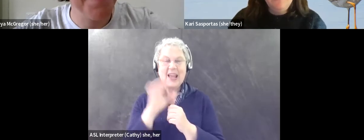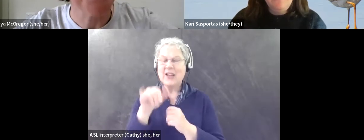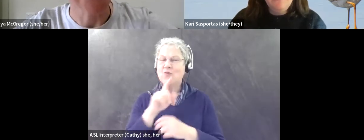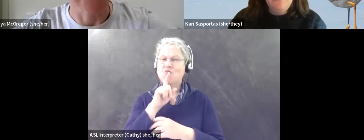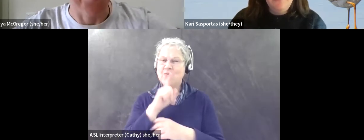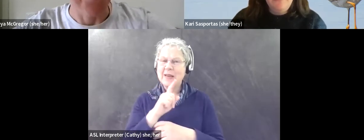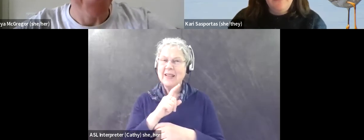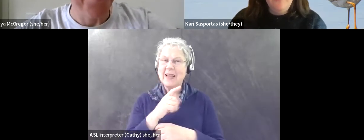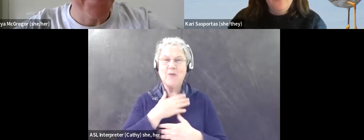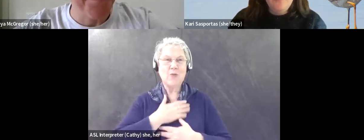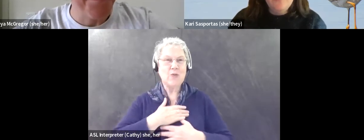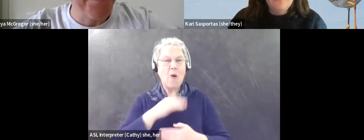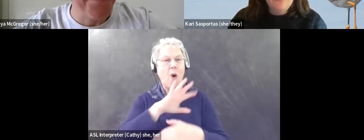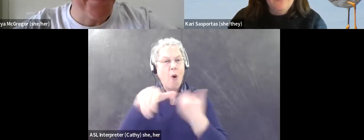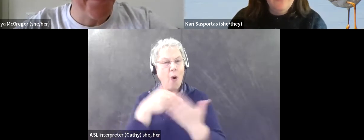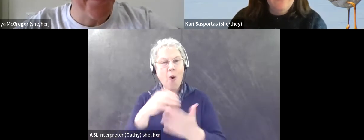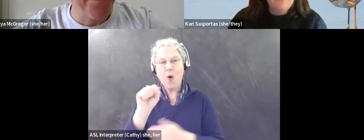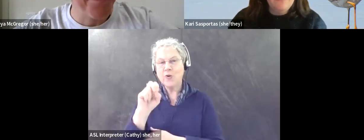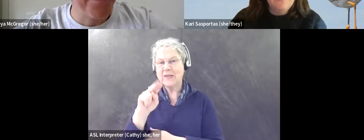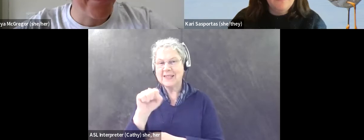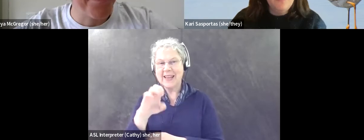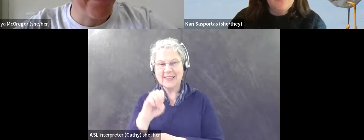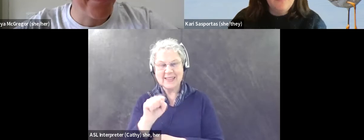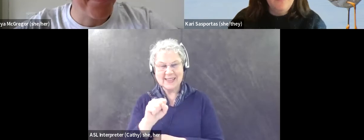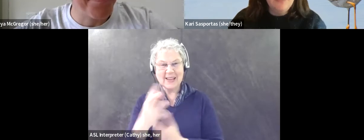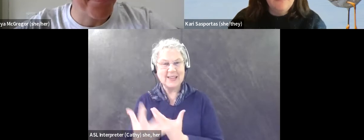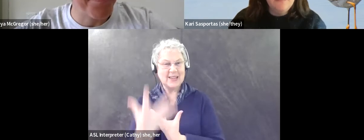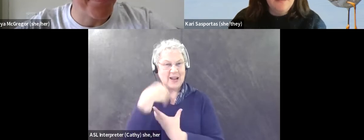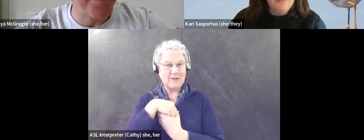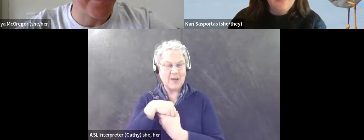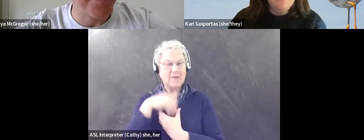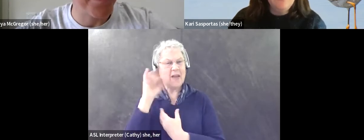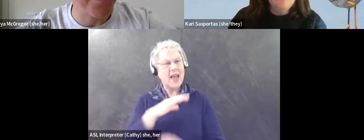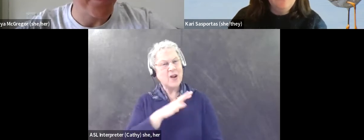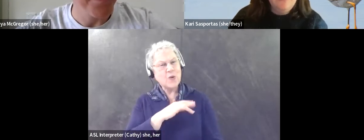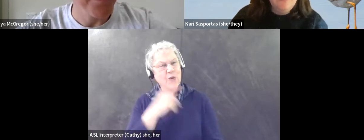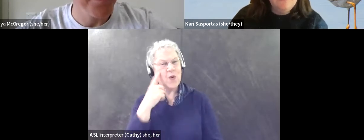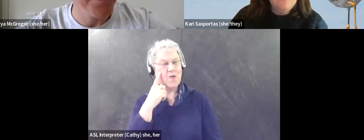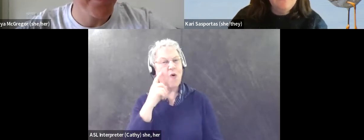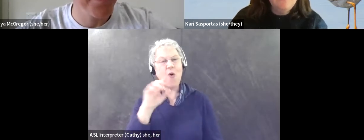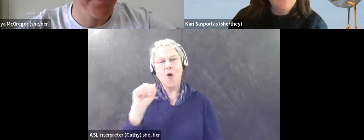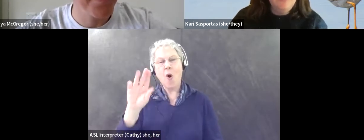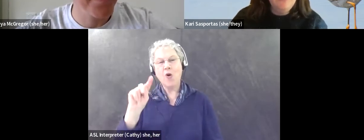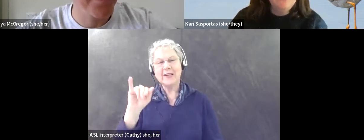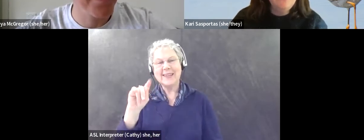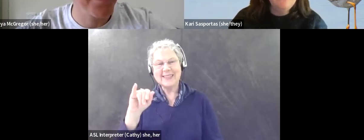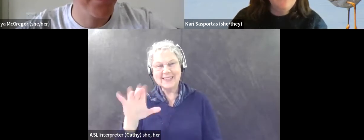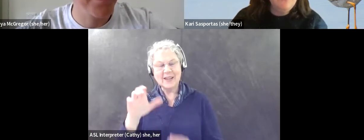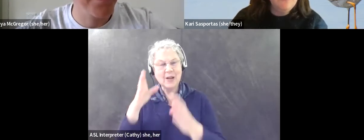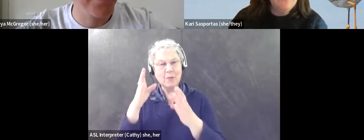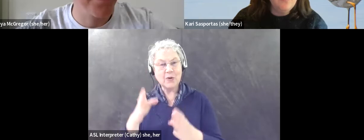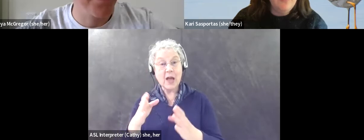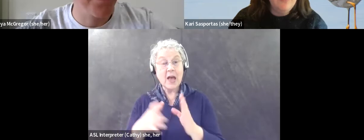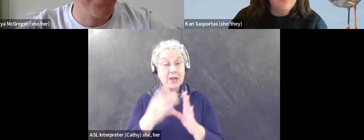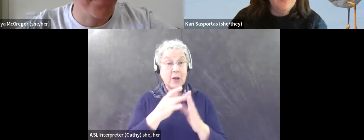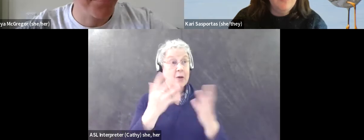my senses, which is a really cool thing for an autistic person, because sometimes we seek sensory stimulation, sometimes